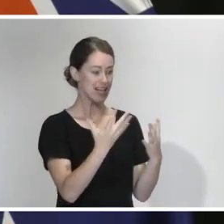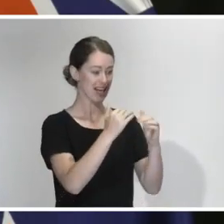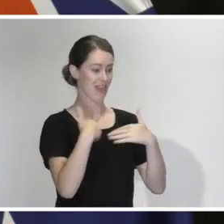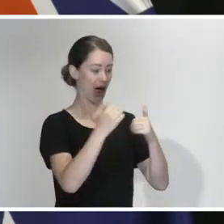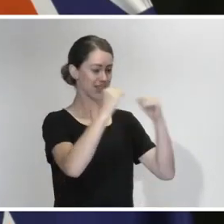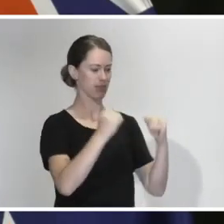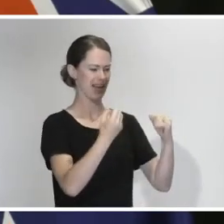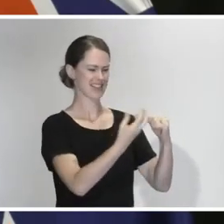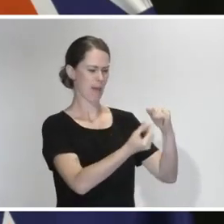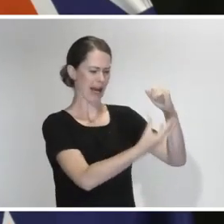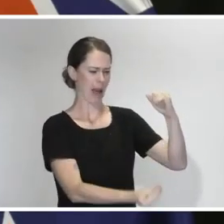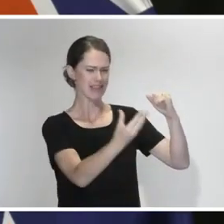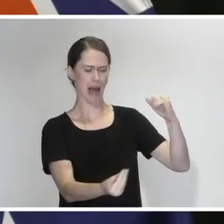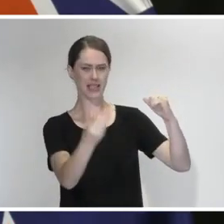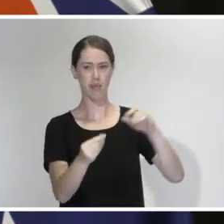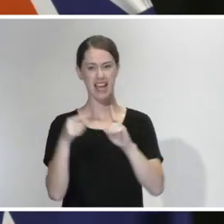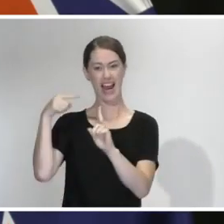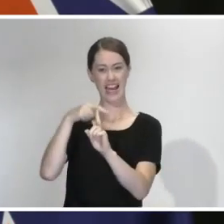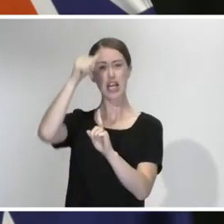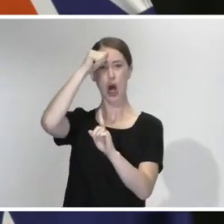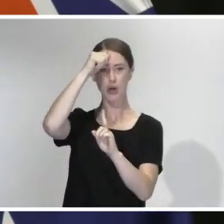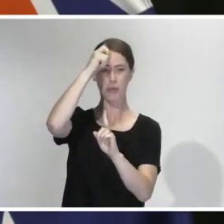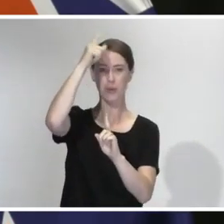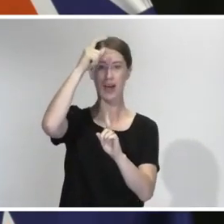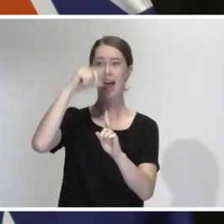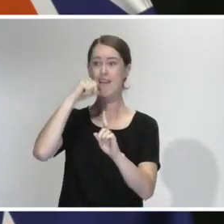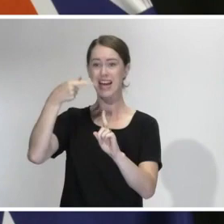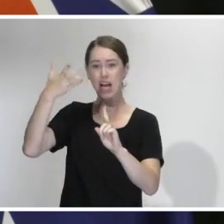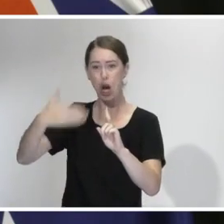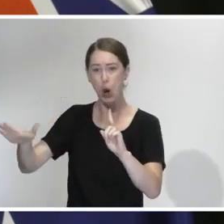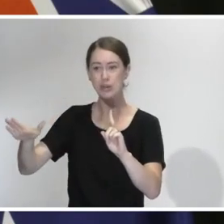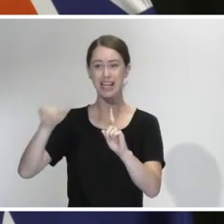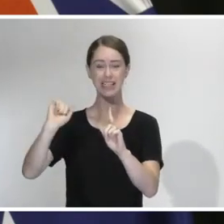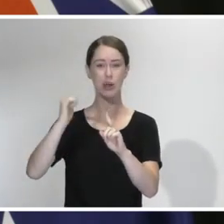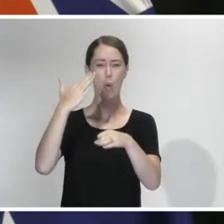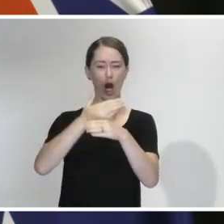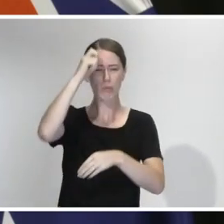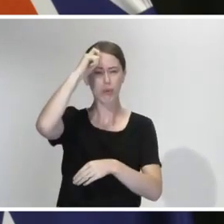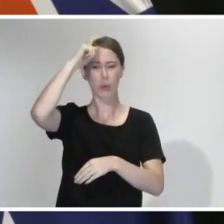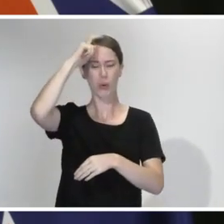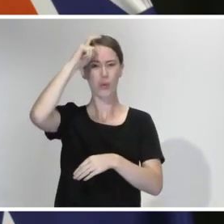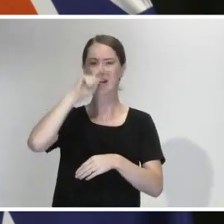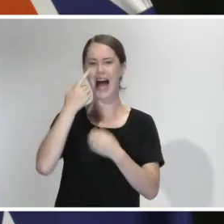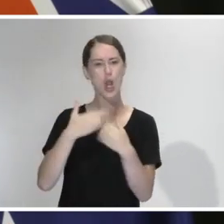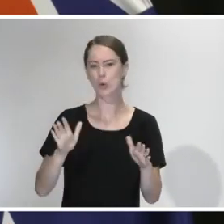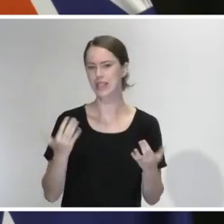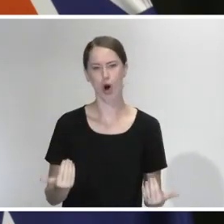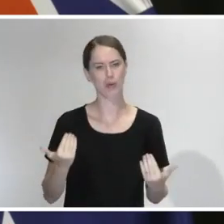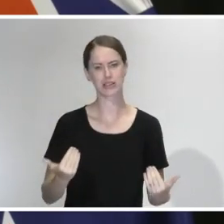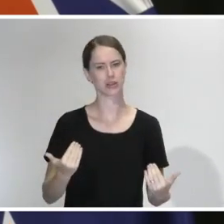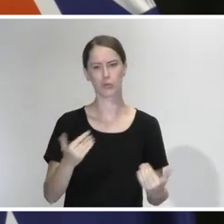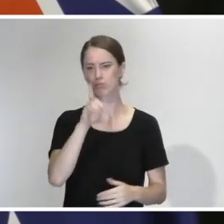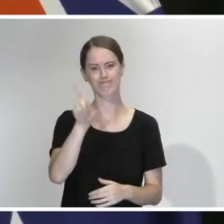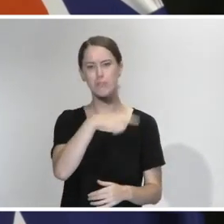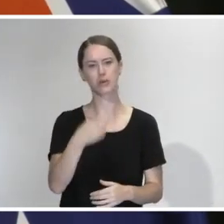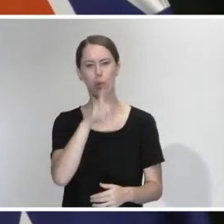in our health system that we are well aware of and need to fix. I cannot lose the work that's been done nor the prior knowledge of the health system in